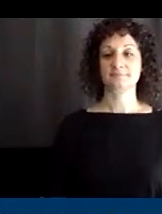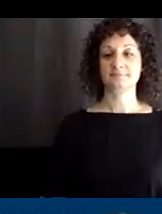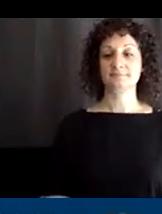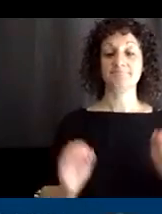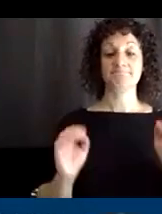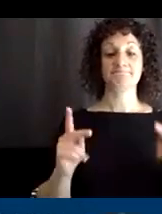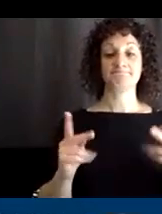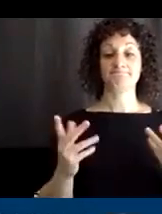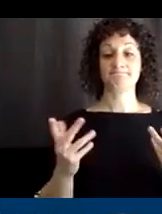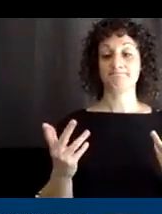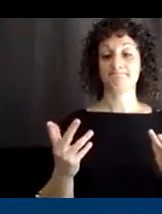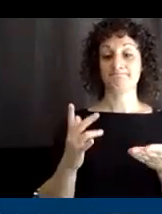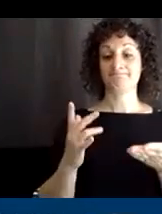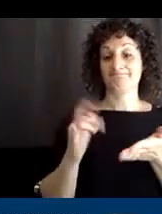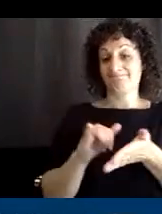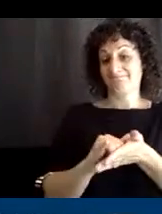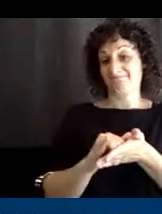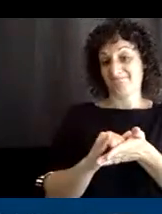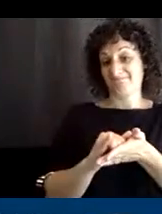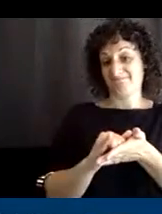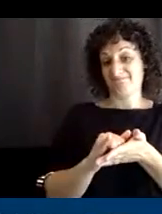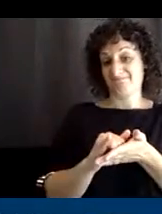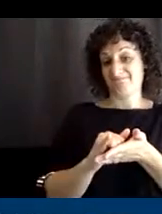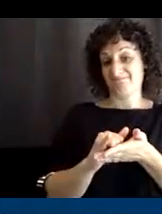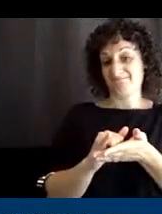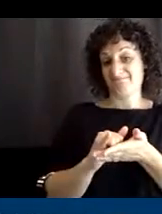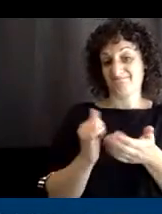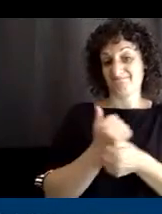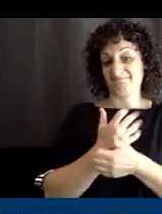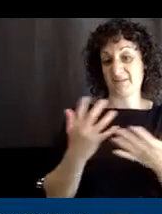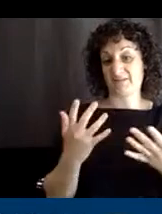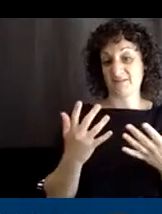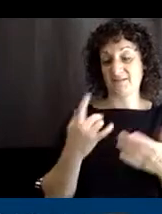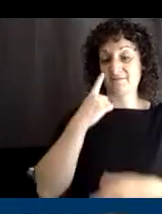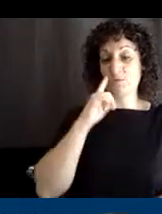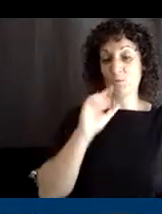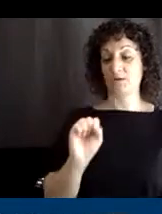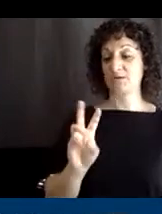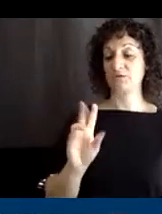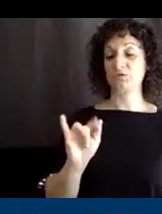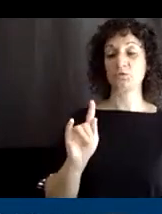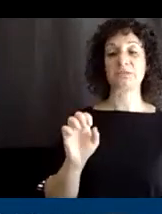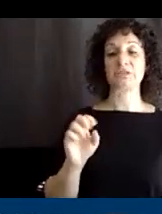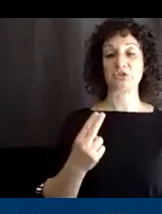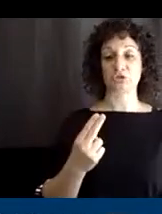And that pretty much concludes Switch Adapted Toys. Are there any questions?